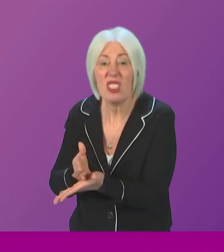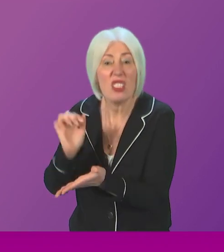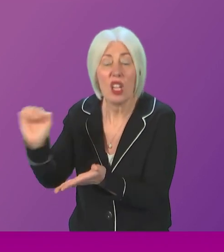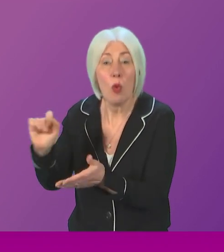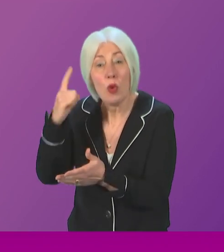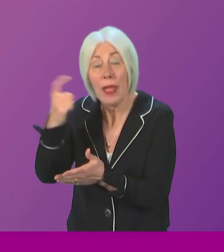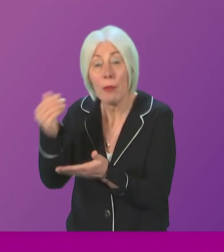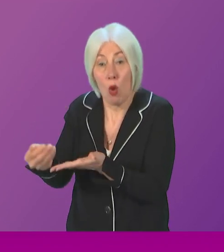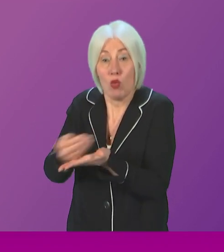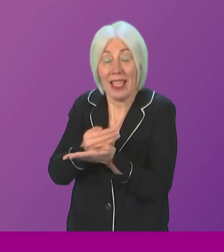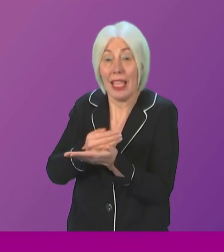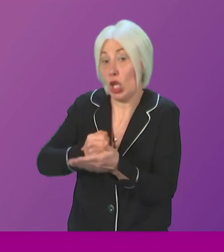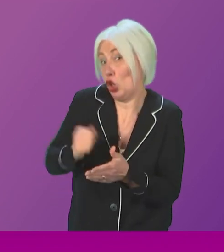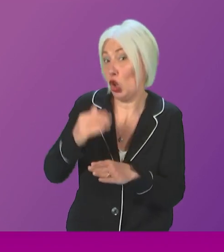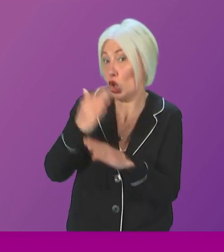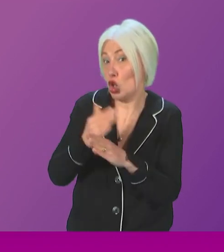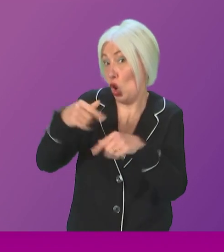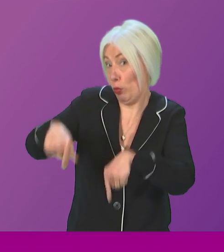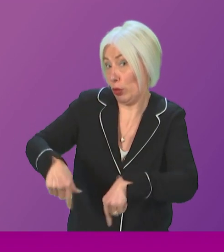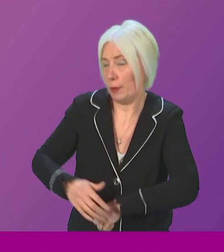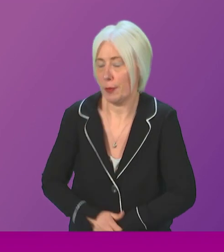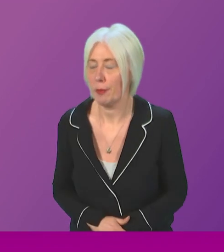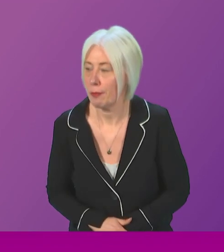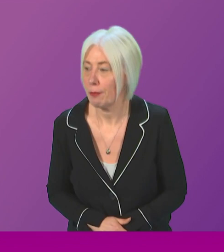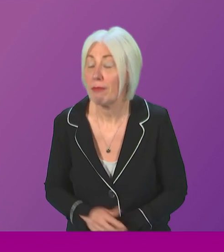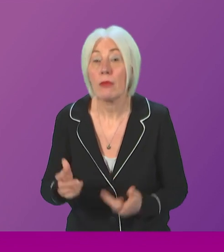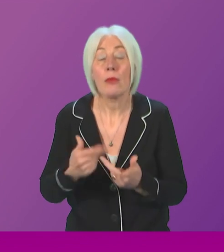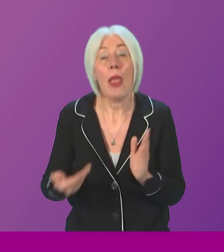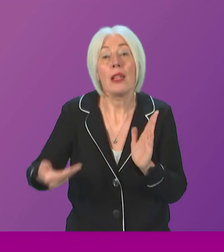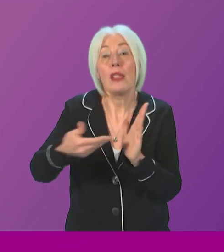to protecting Scottish jobs. And supplementary, Fergus Ewing.